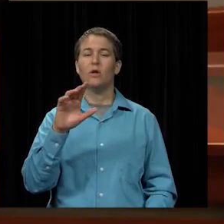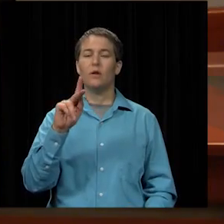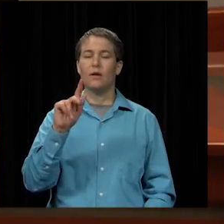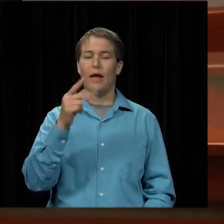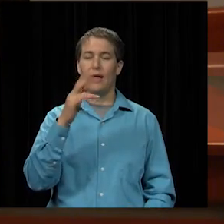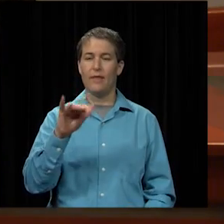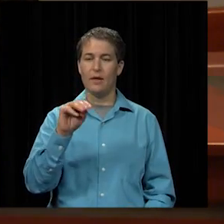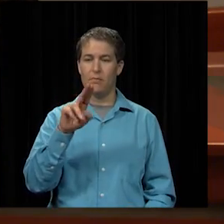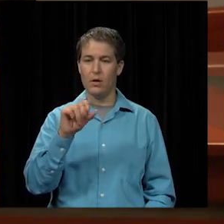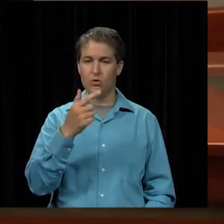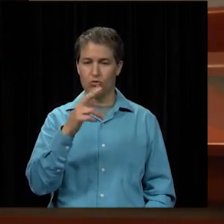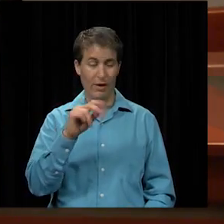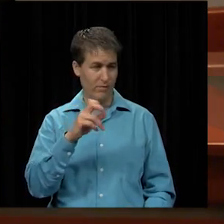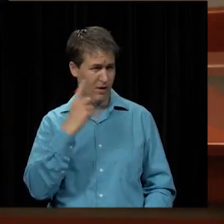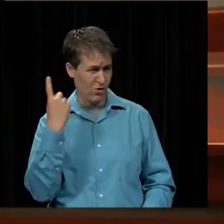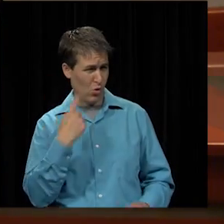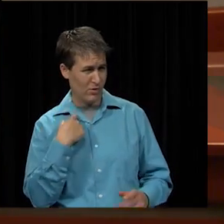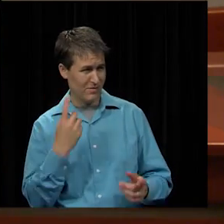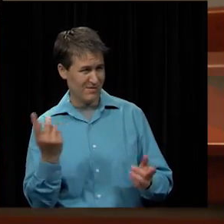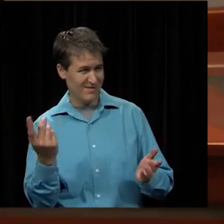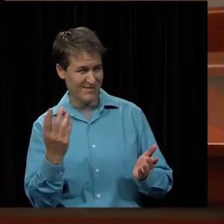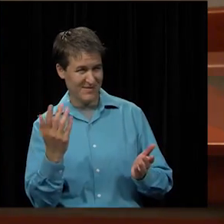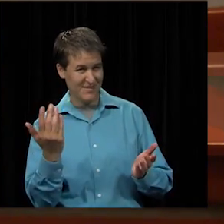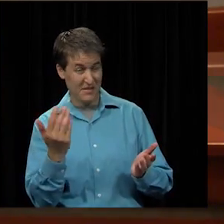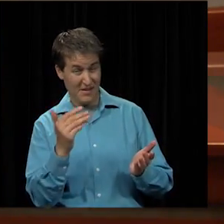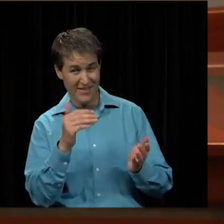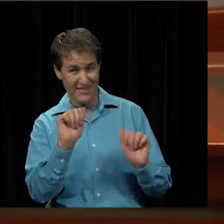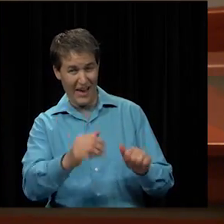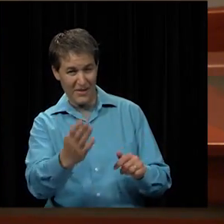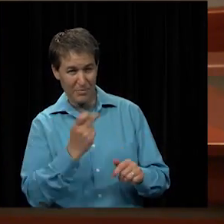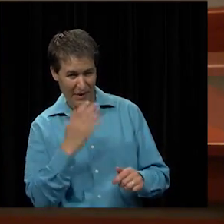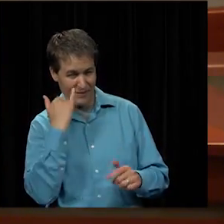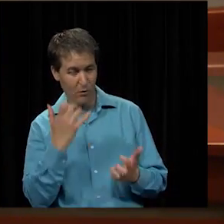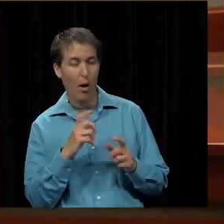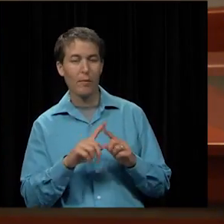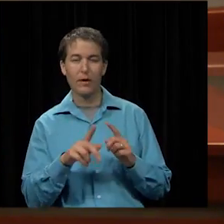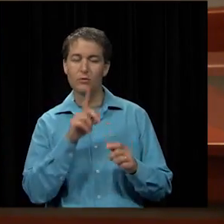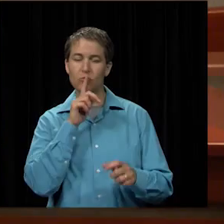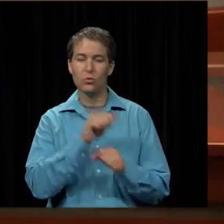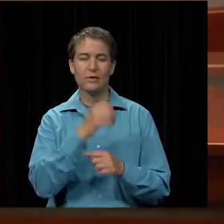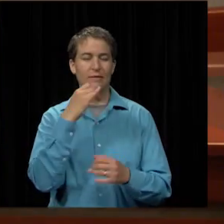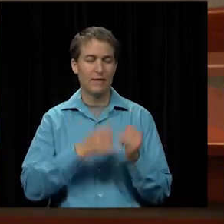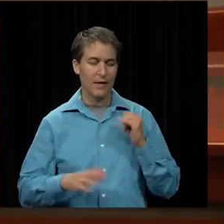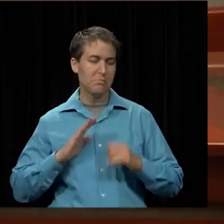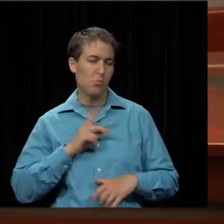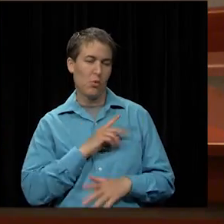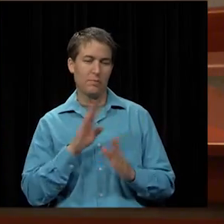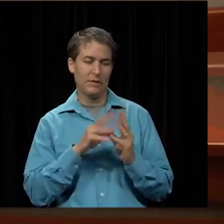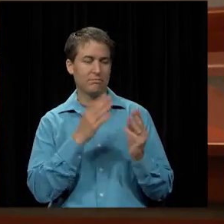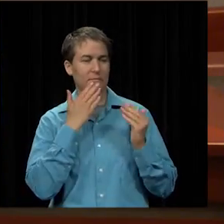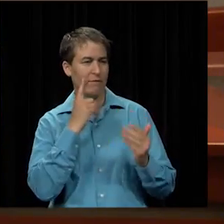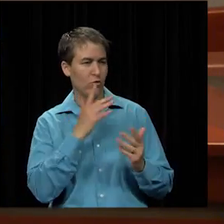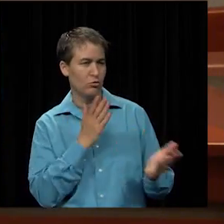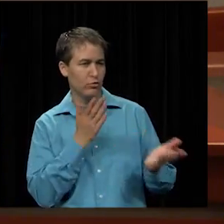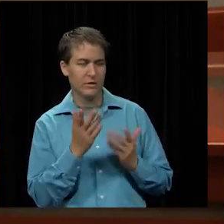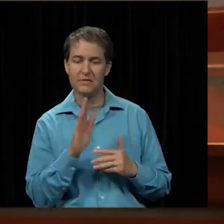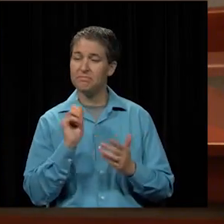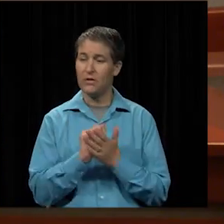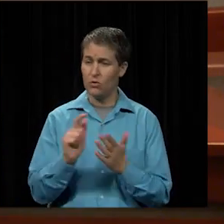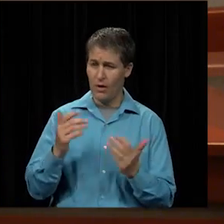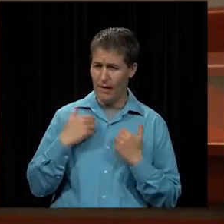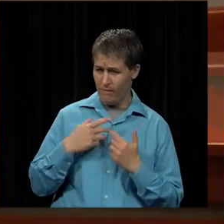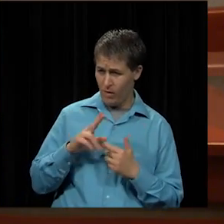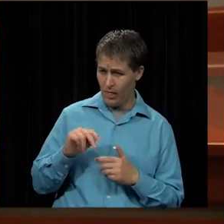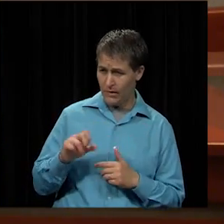can always come back if you would like to, but officially the last board meeting, and we thank them for all of their service. That's all I had, unless you have